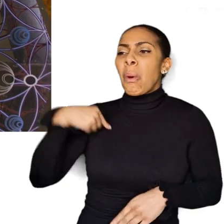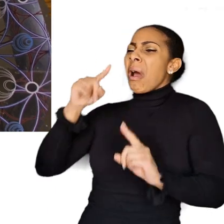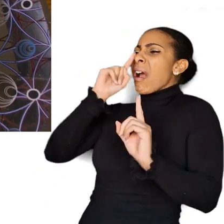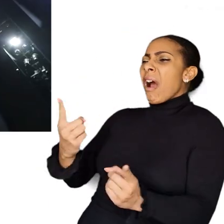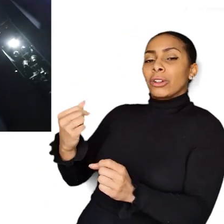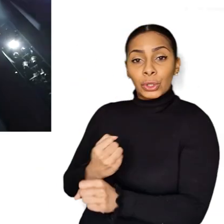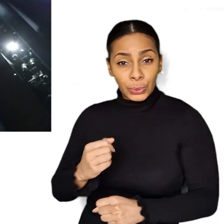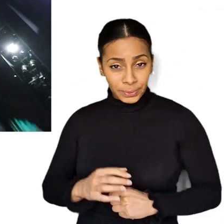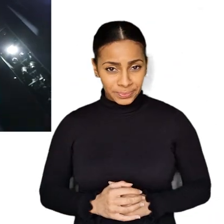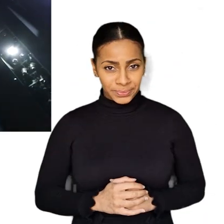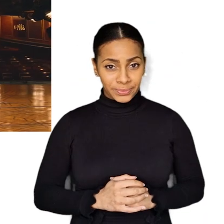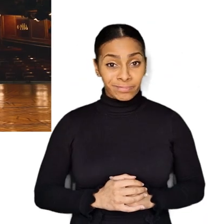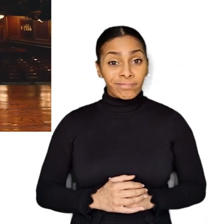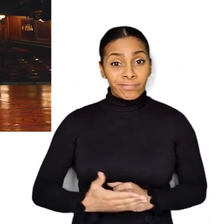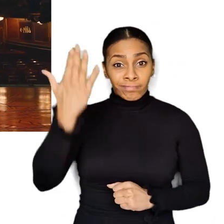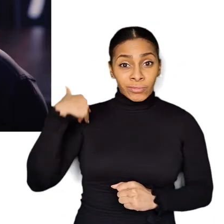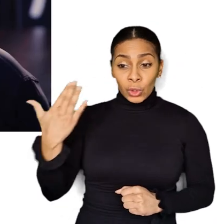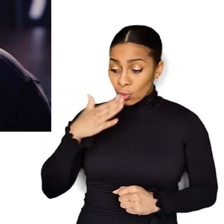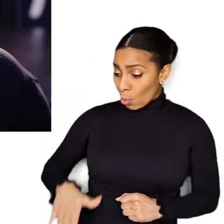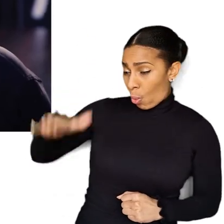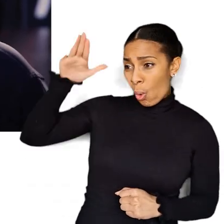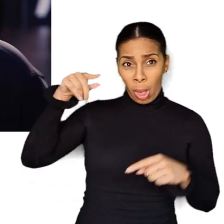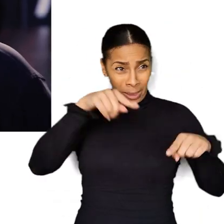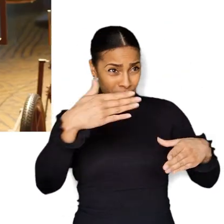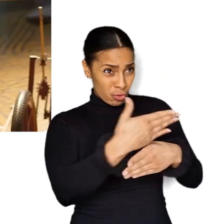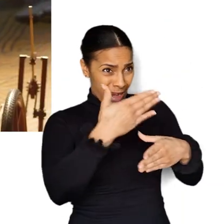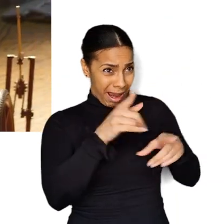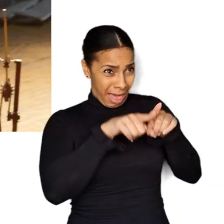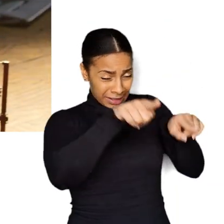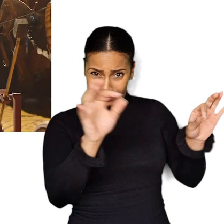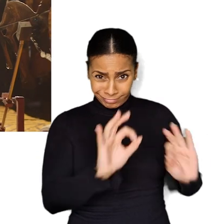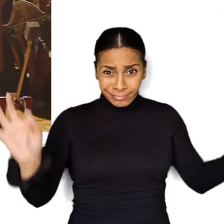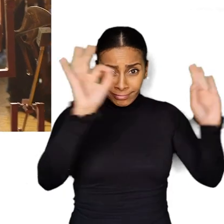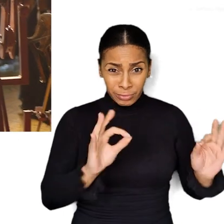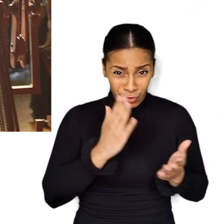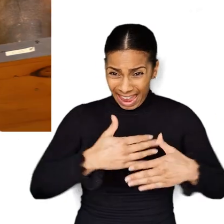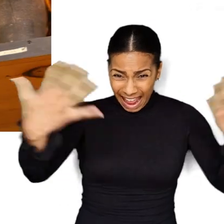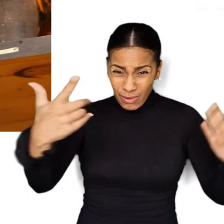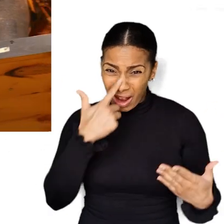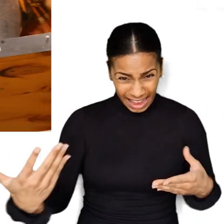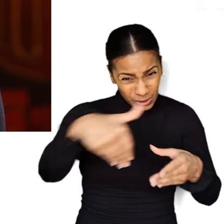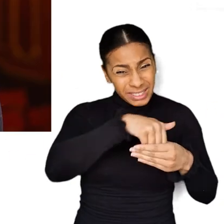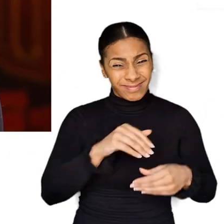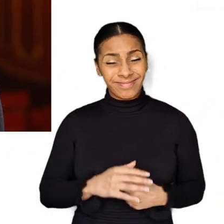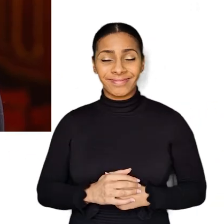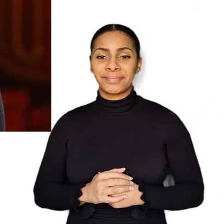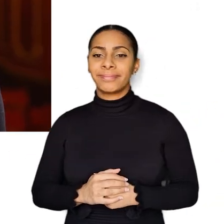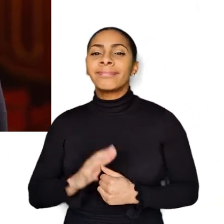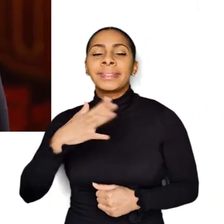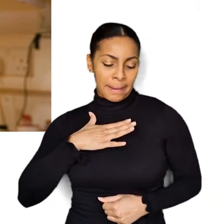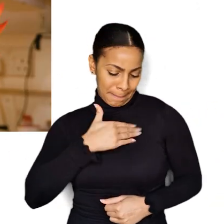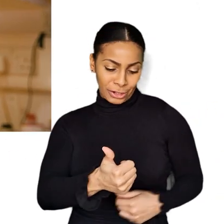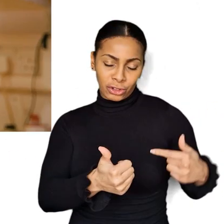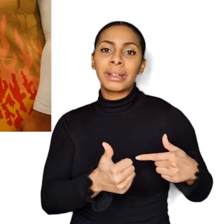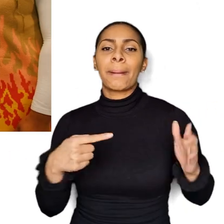can't do. When I was at school this kind of career didn't exist for us. Really anyone can do it. Any kind of passion